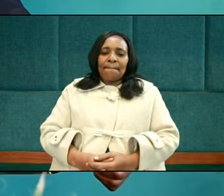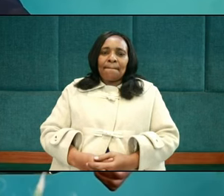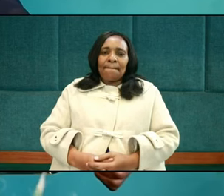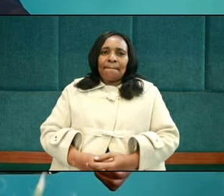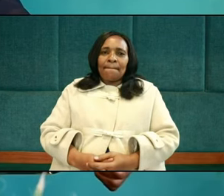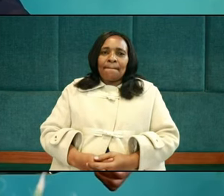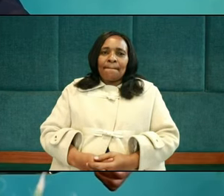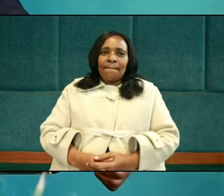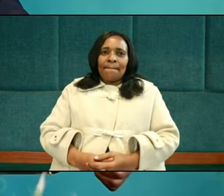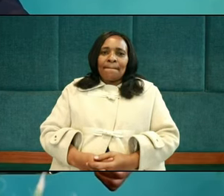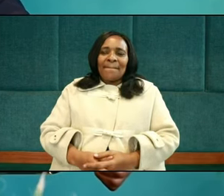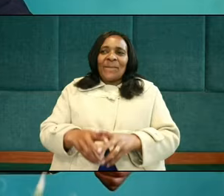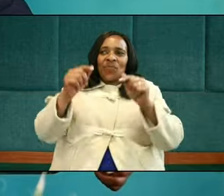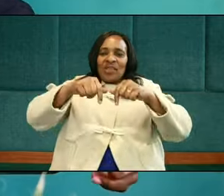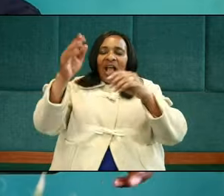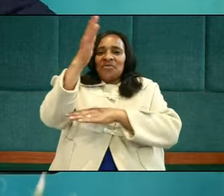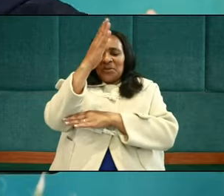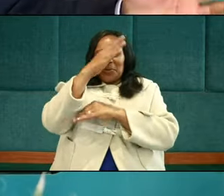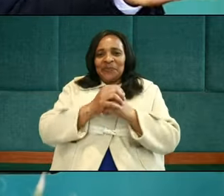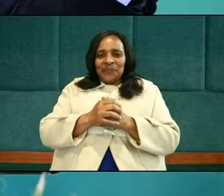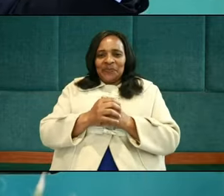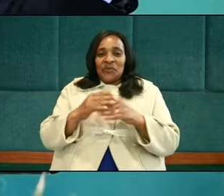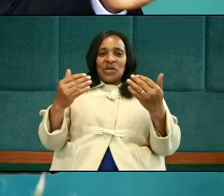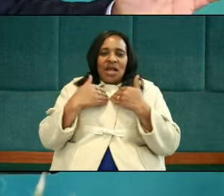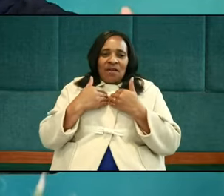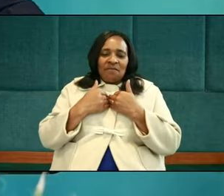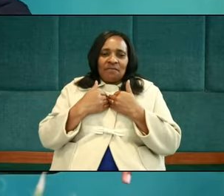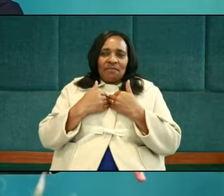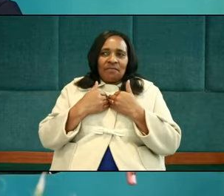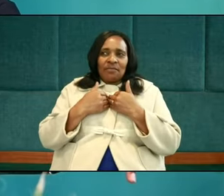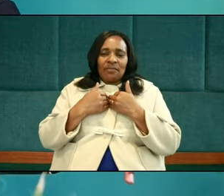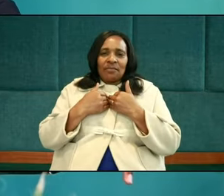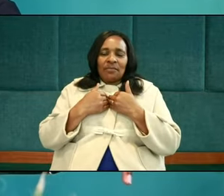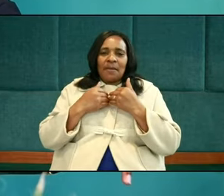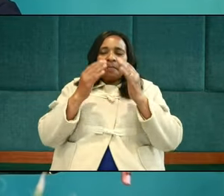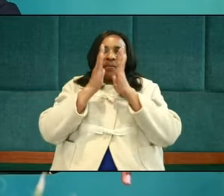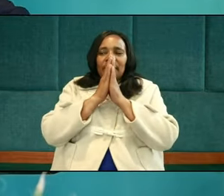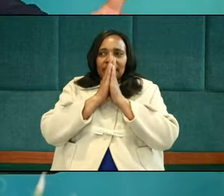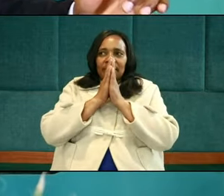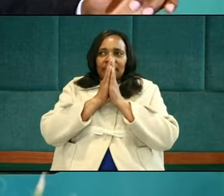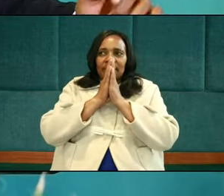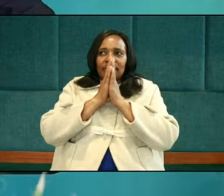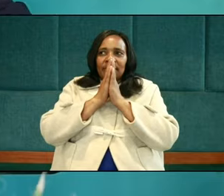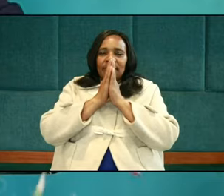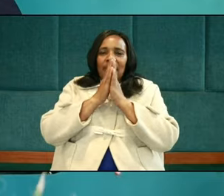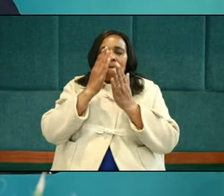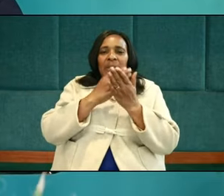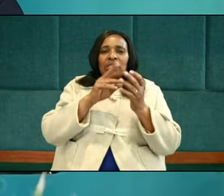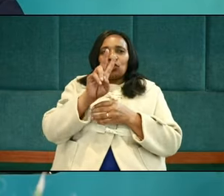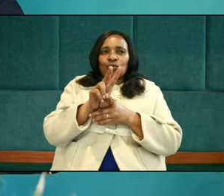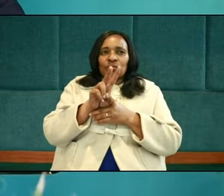This afternoon, we will have season of prayer. I think that's about two.